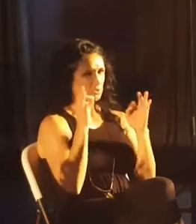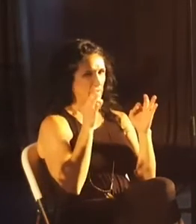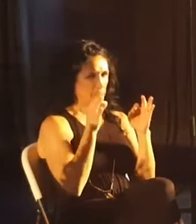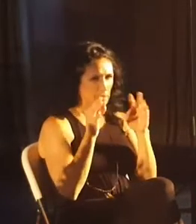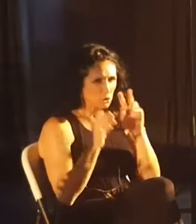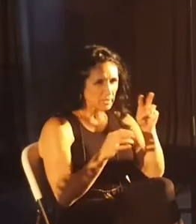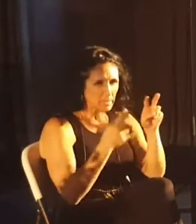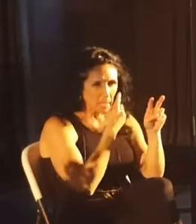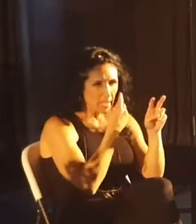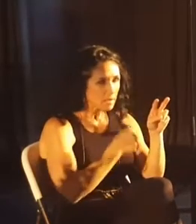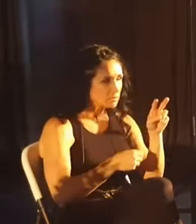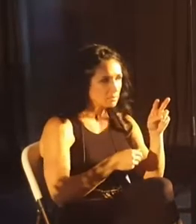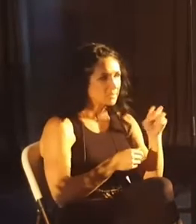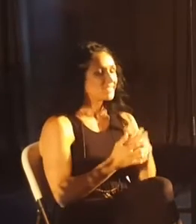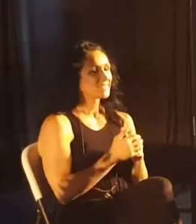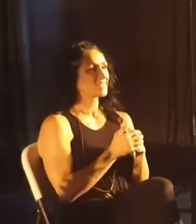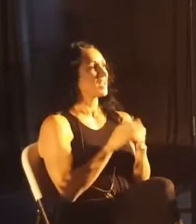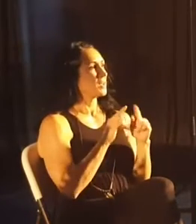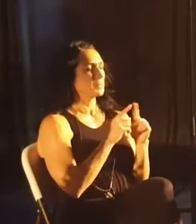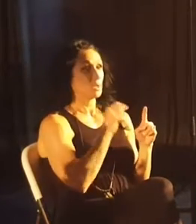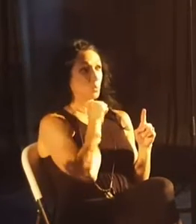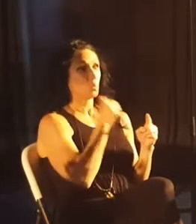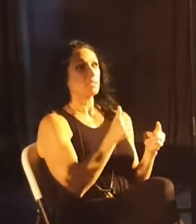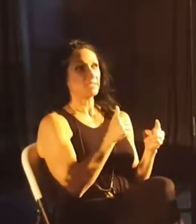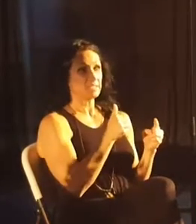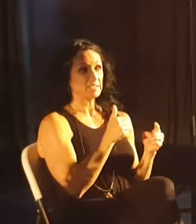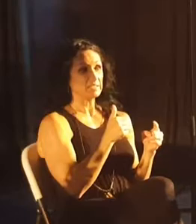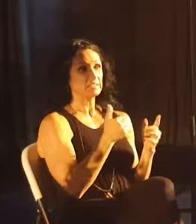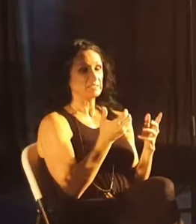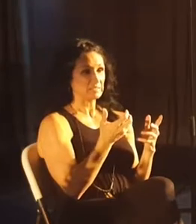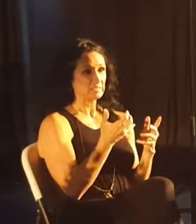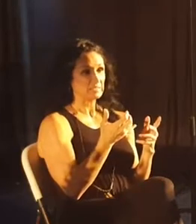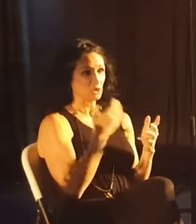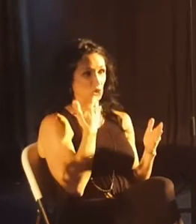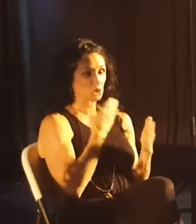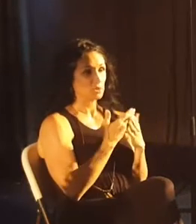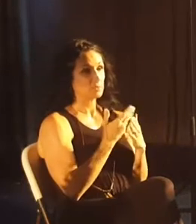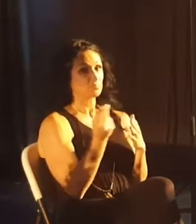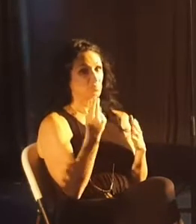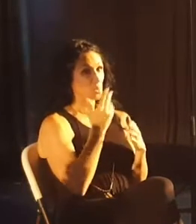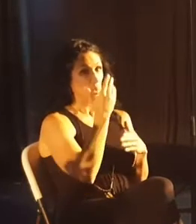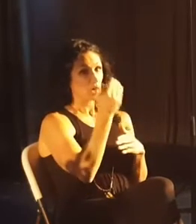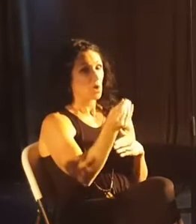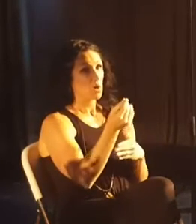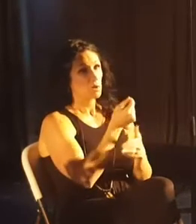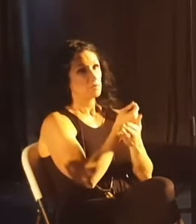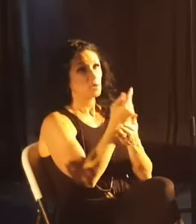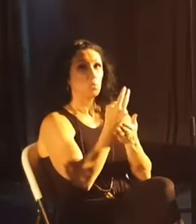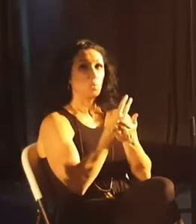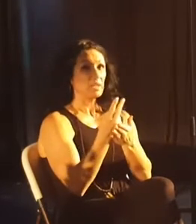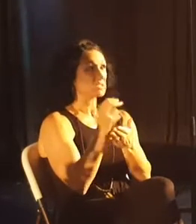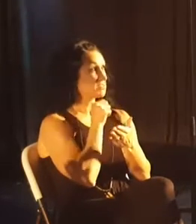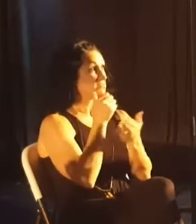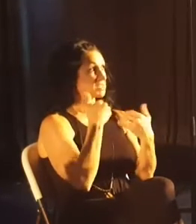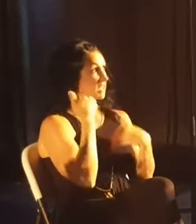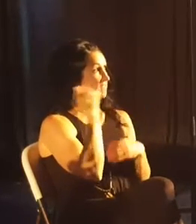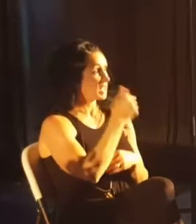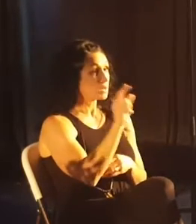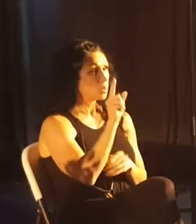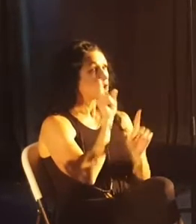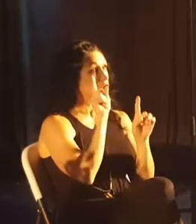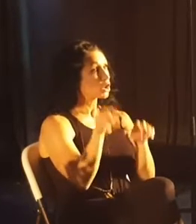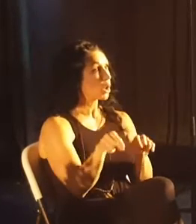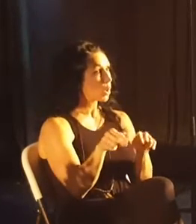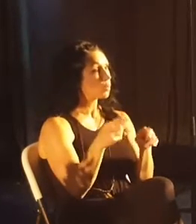looking at my eye the rest of the time, but it was not in a good place, and we were gone for a few weeks, and so I didn't have anywhere that I could go. And